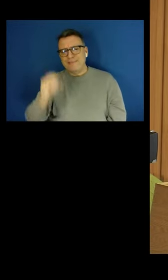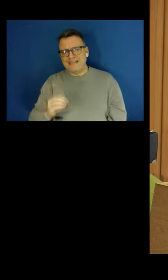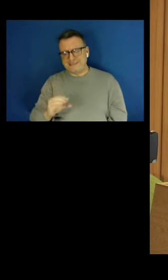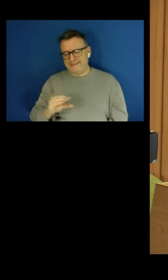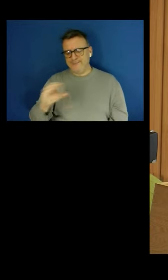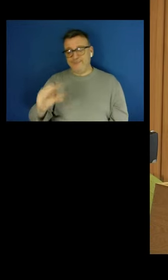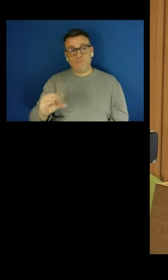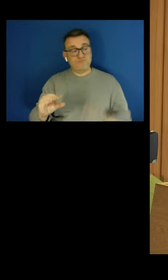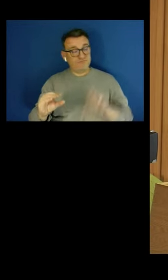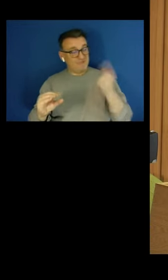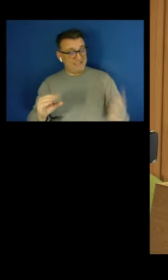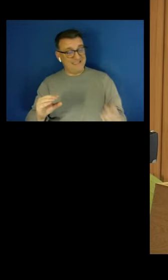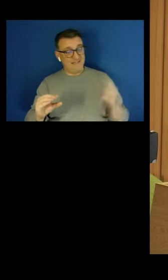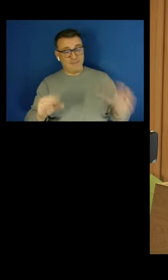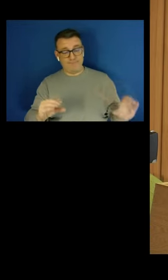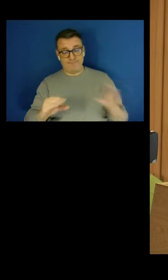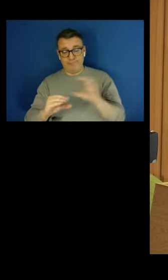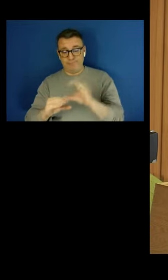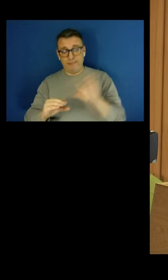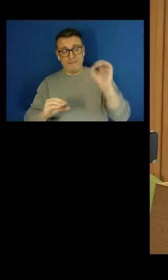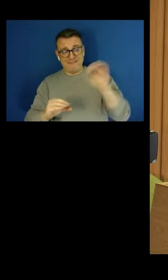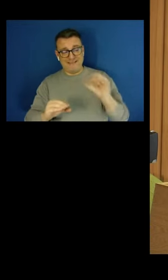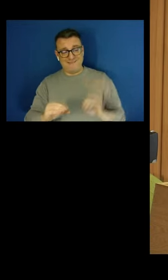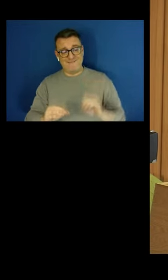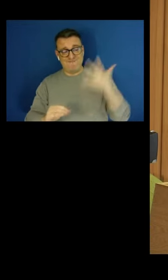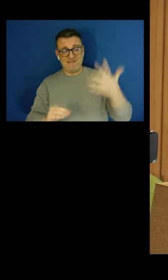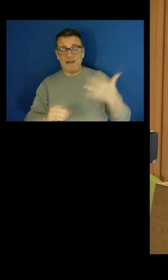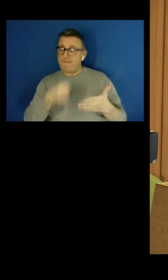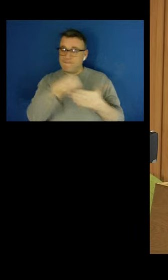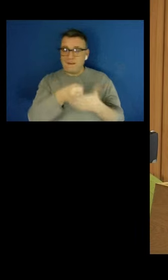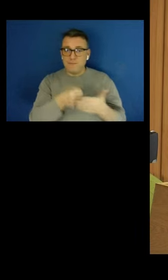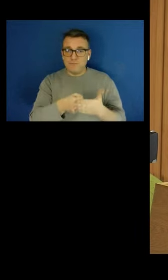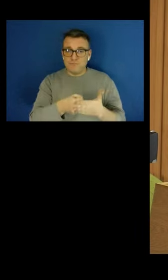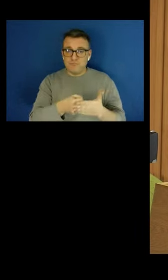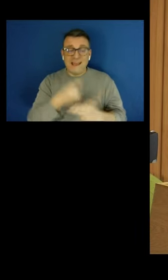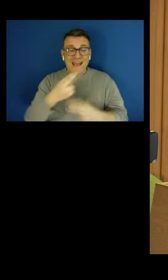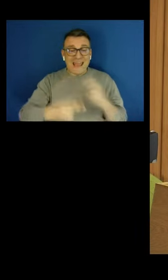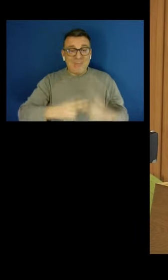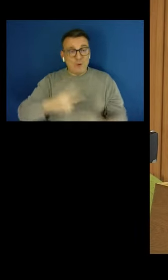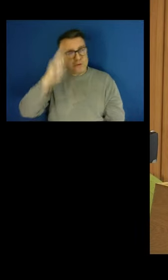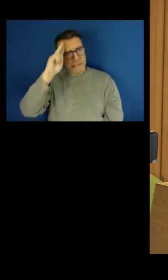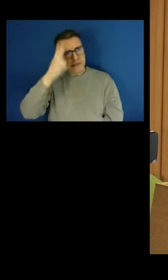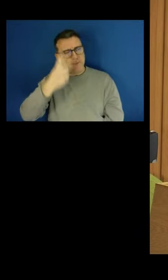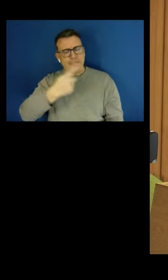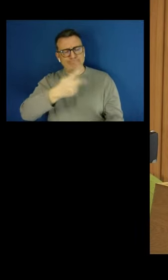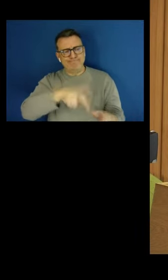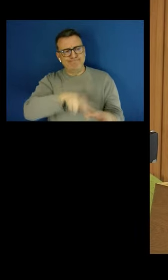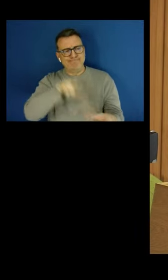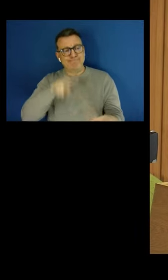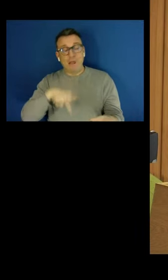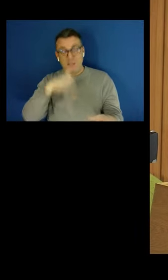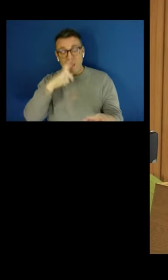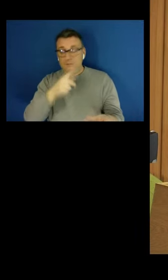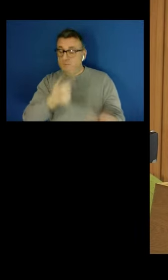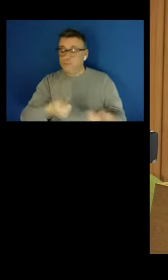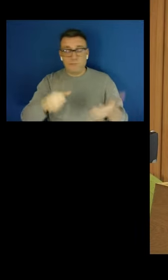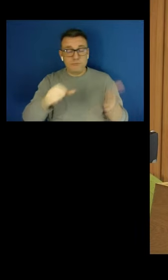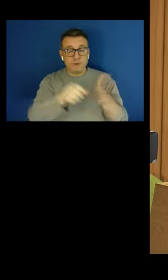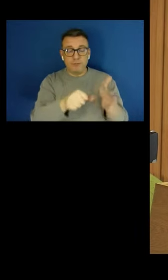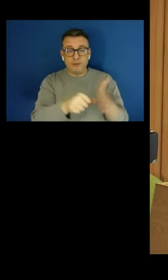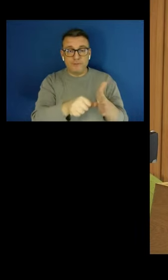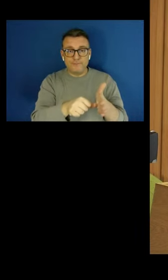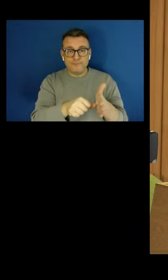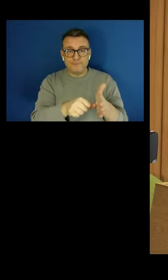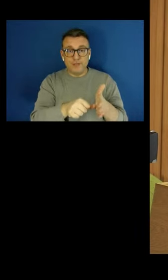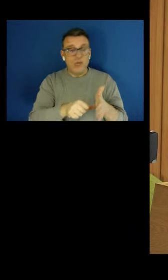at least. You can opt out if you like, and not pay your 5